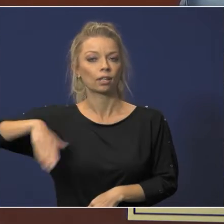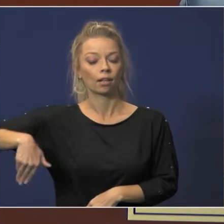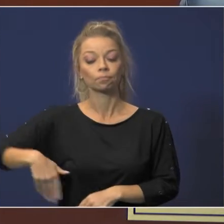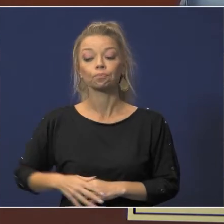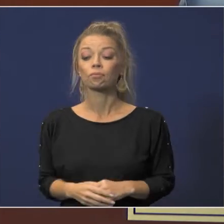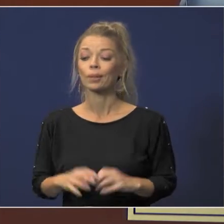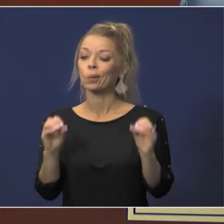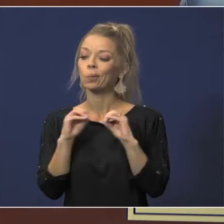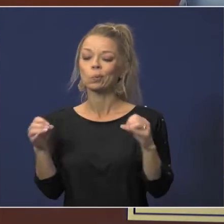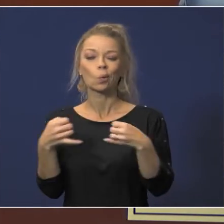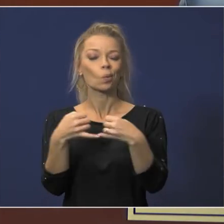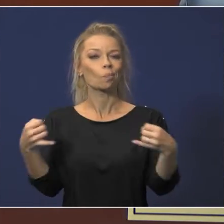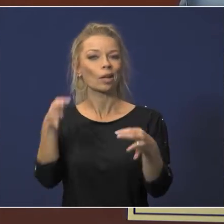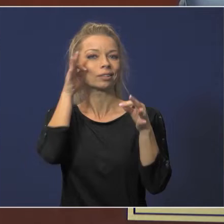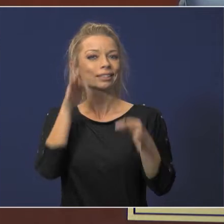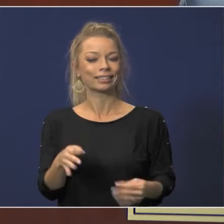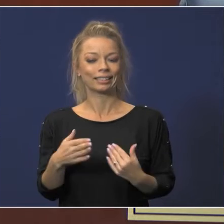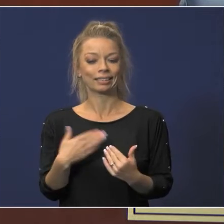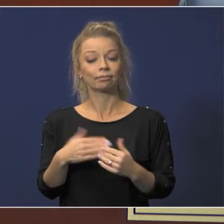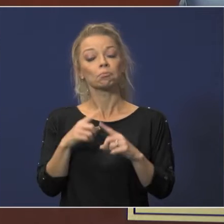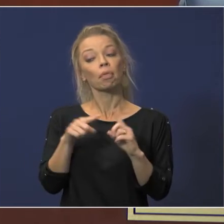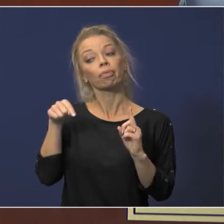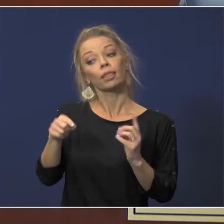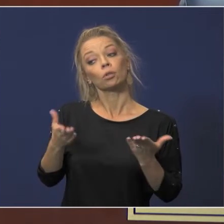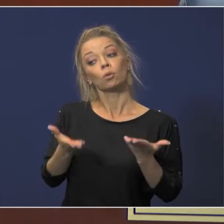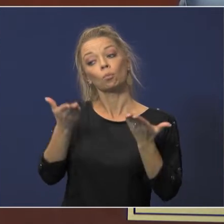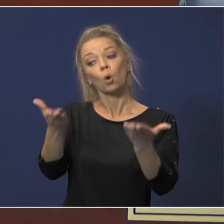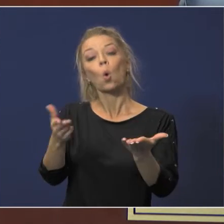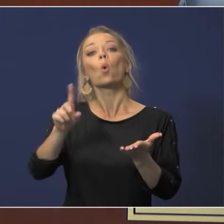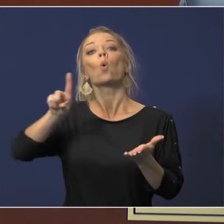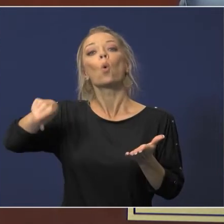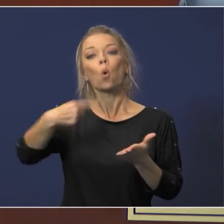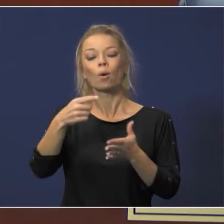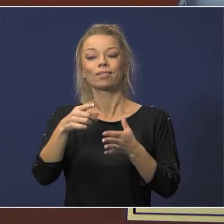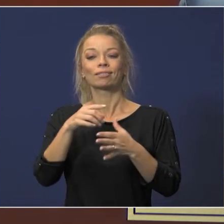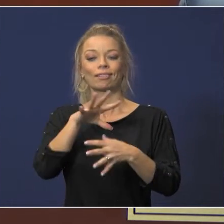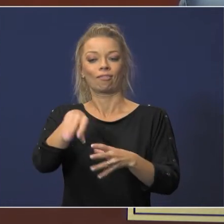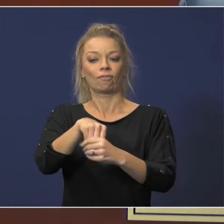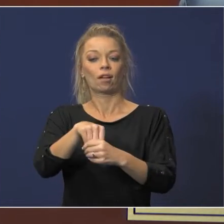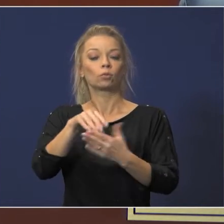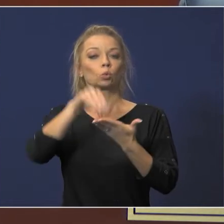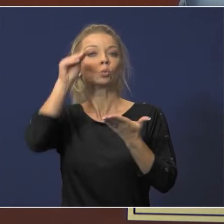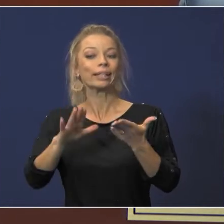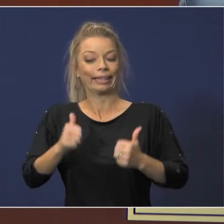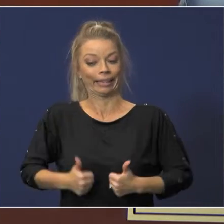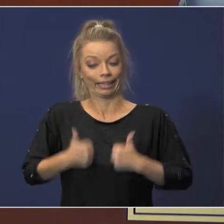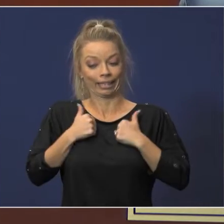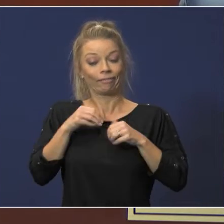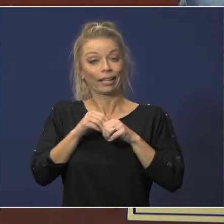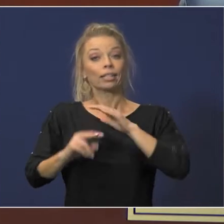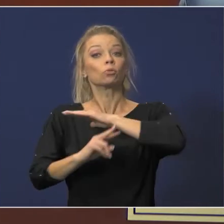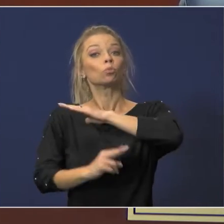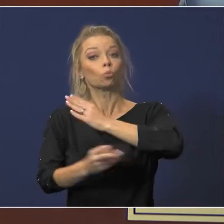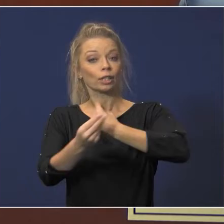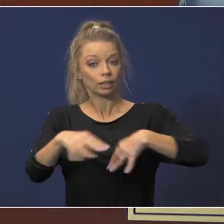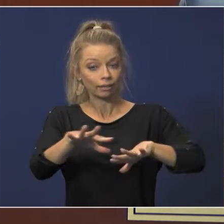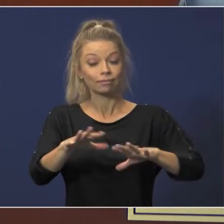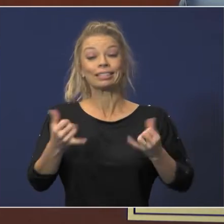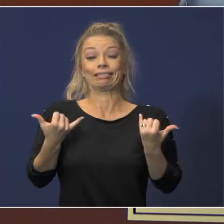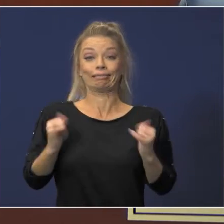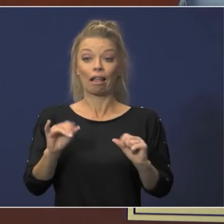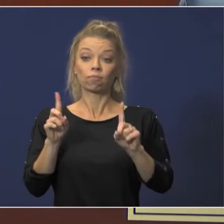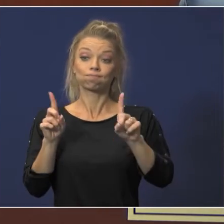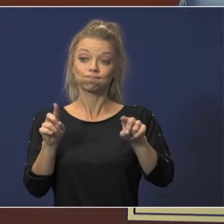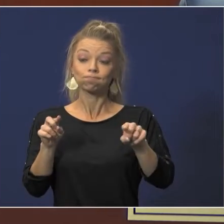easy what is nice about this proposal is it only involves students that live in bridgeland and they will still attend an elementary school in bridgeland